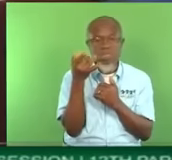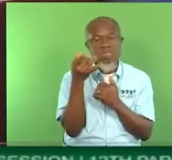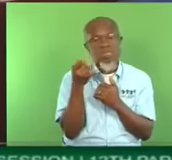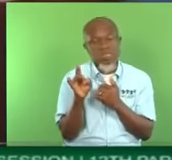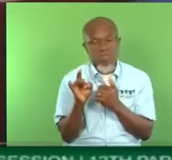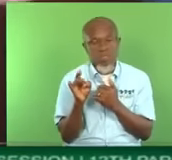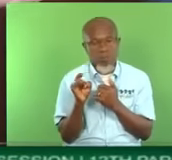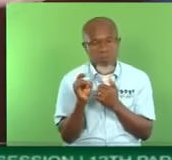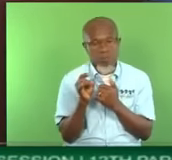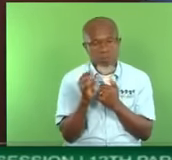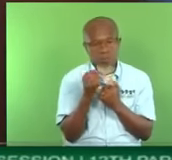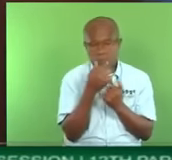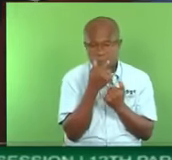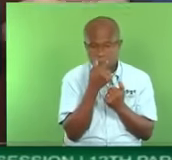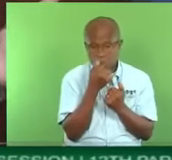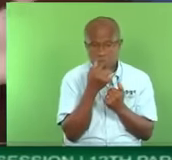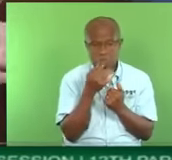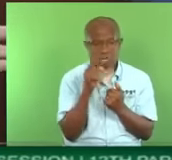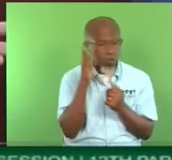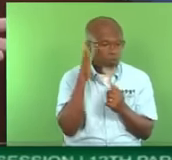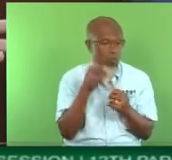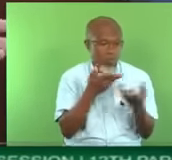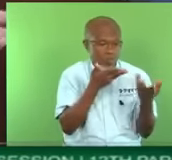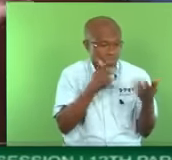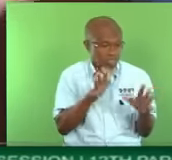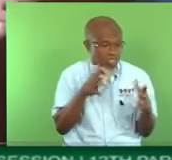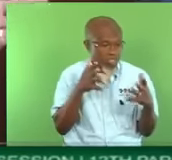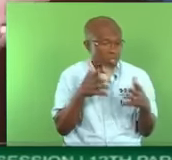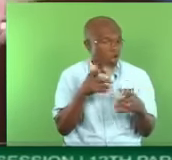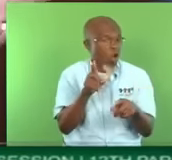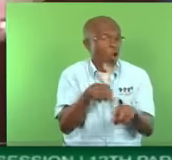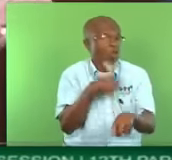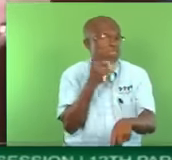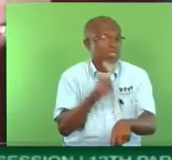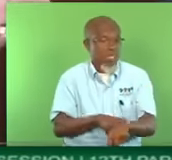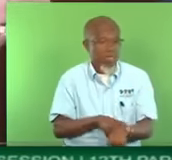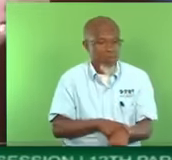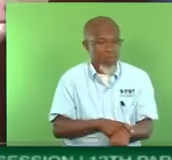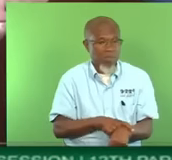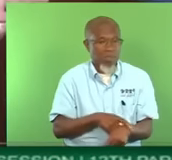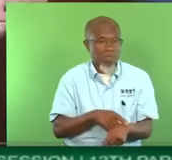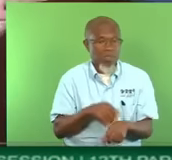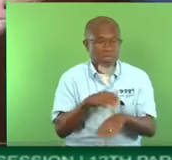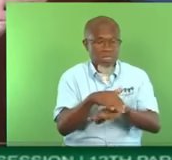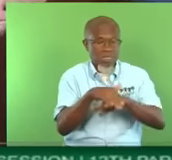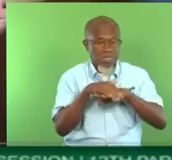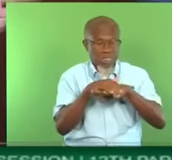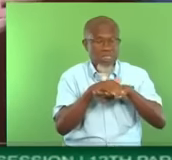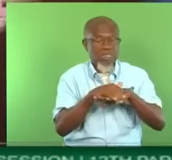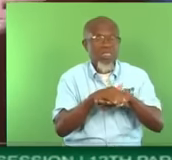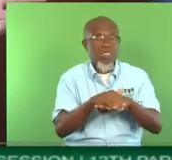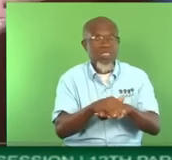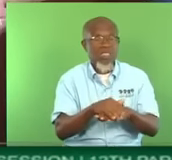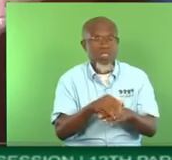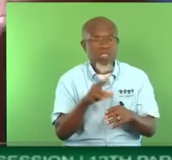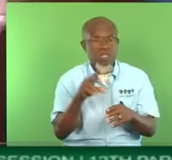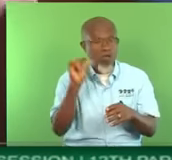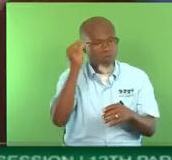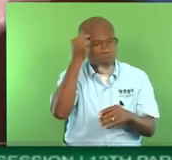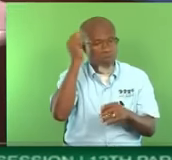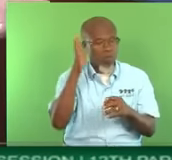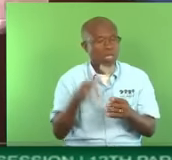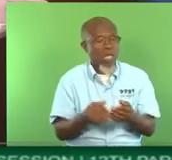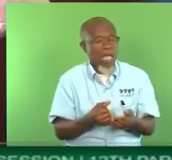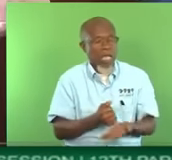long time. That would have been there already. The British government will assist this country to construct a state-of-the-art medical campus